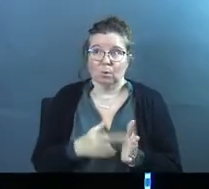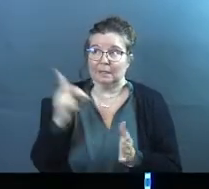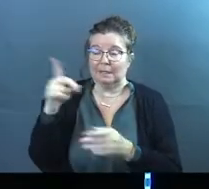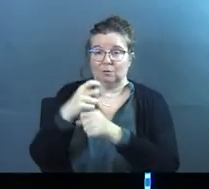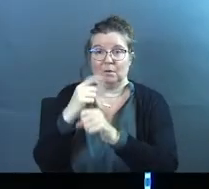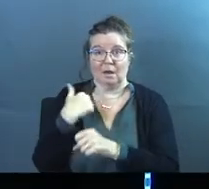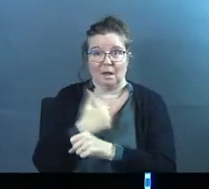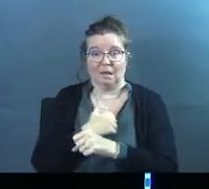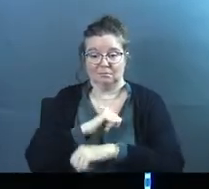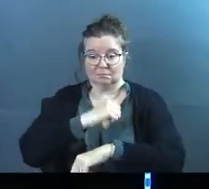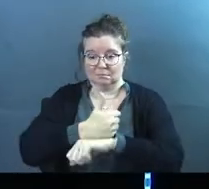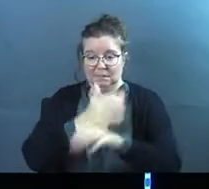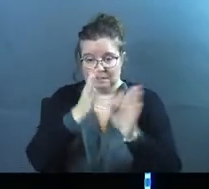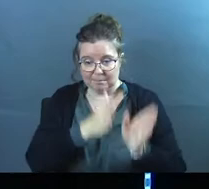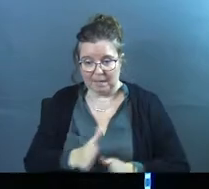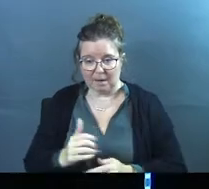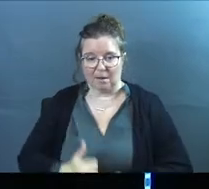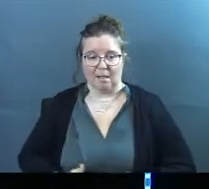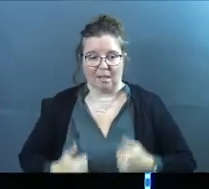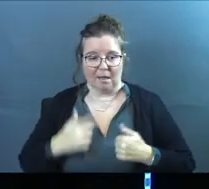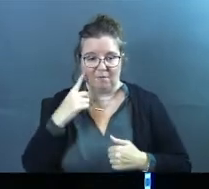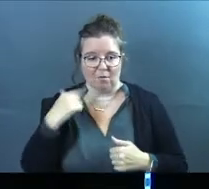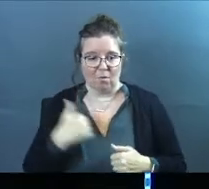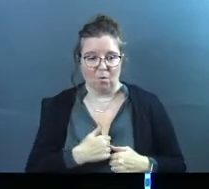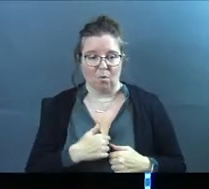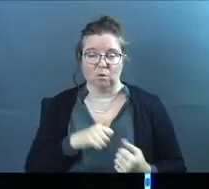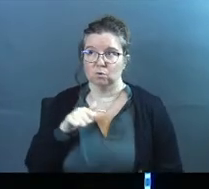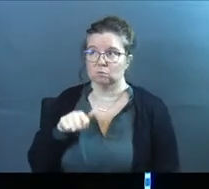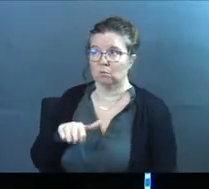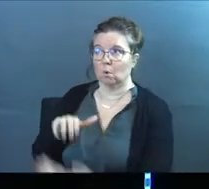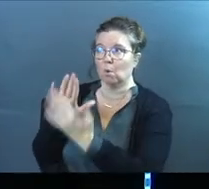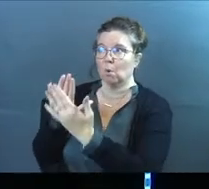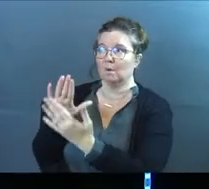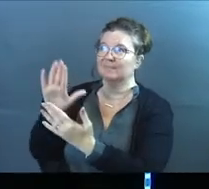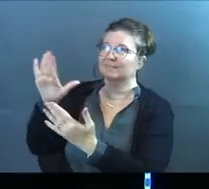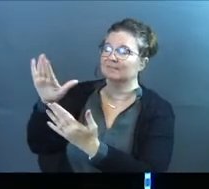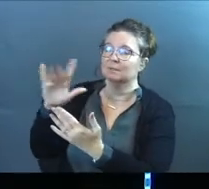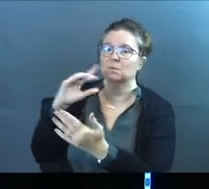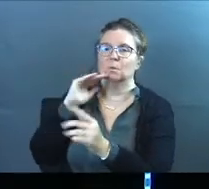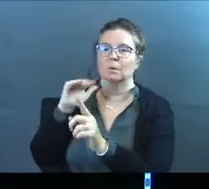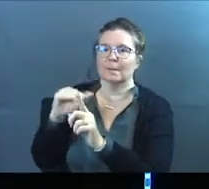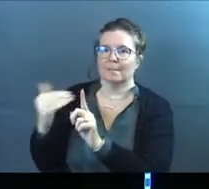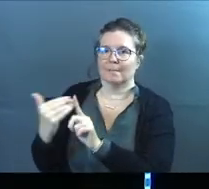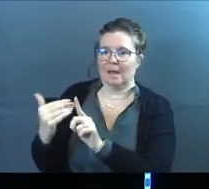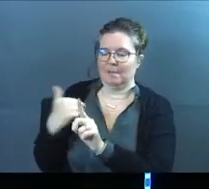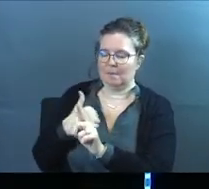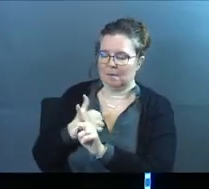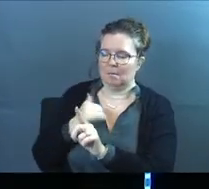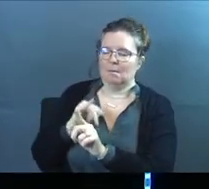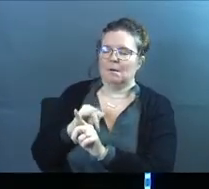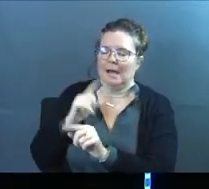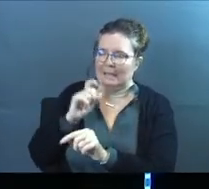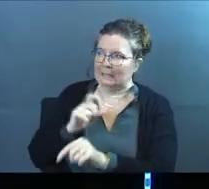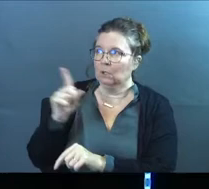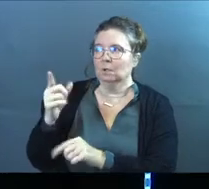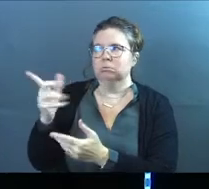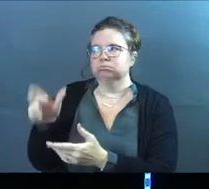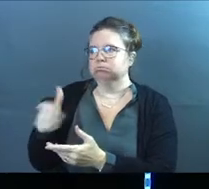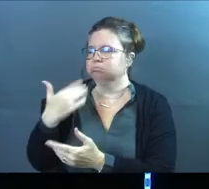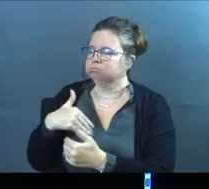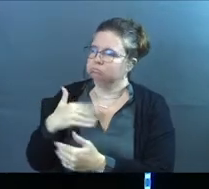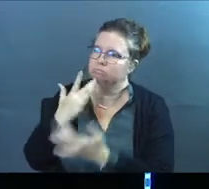he created us. He built us. He's planned out life for us. So it's like, to go to him, say, hey, just remind myself in prayer, I need you.